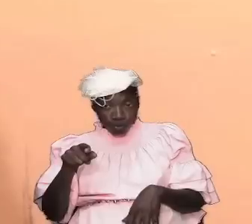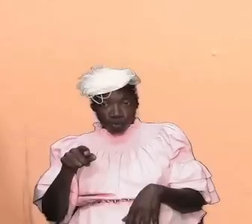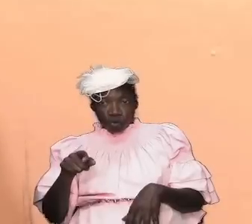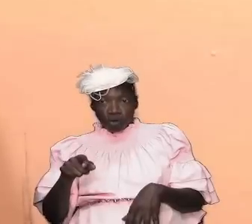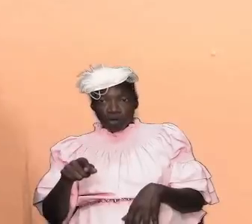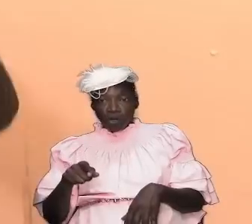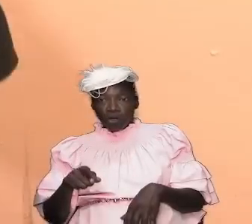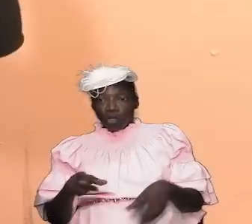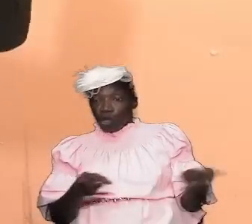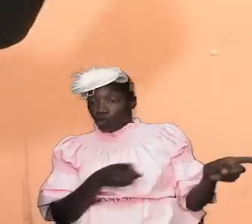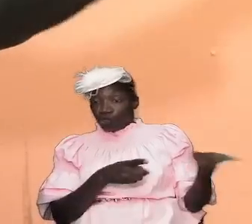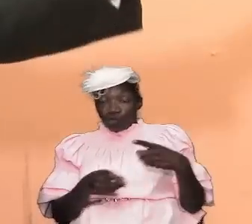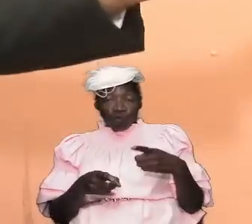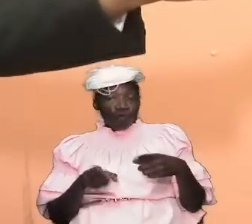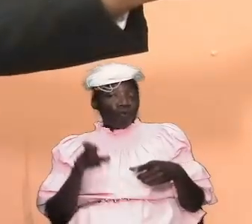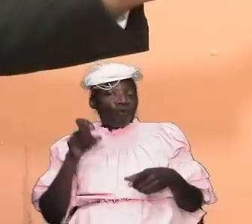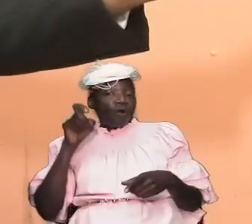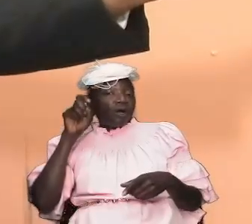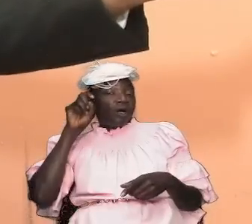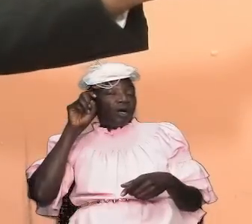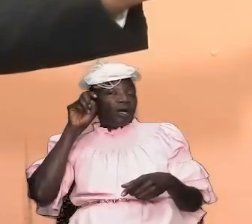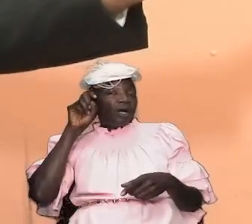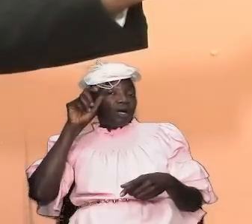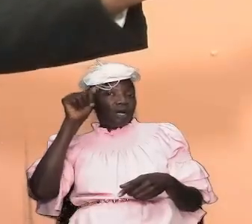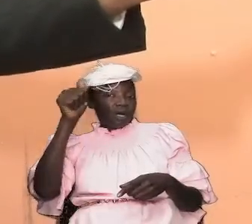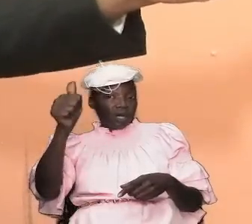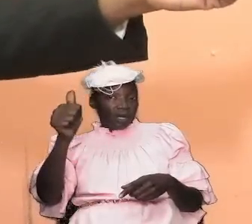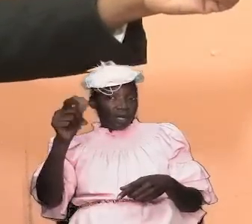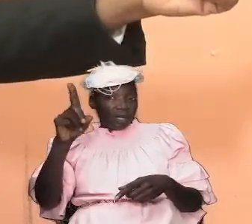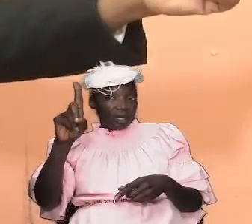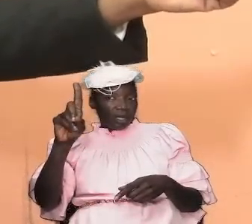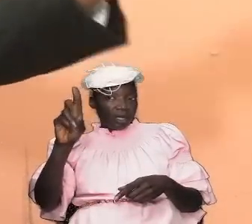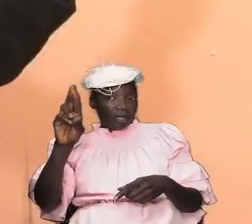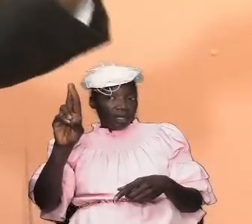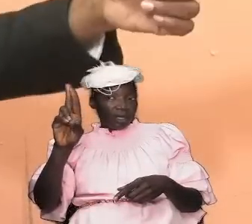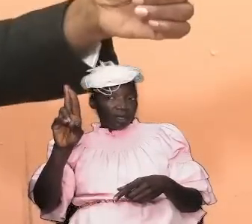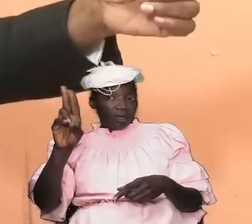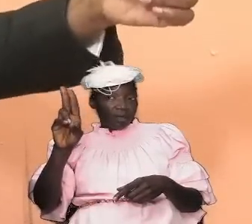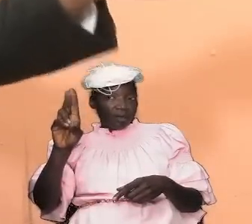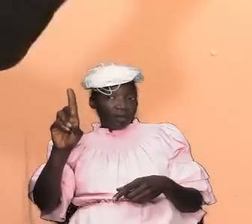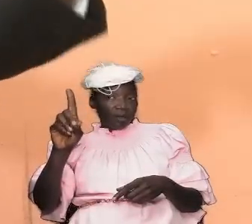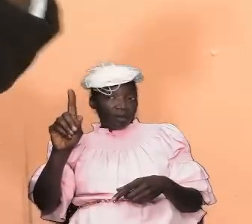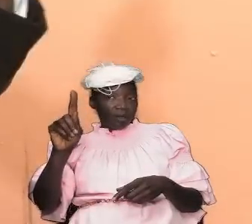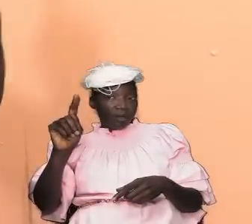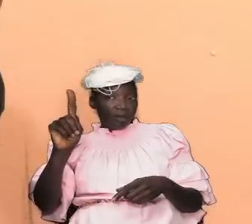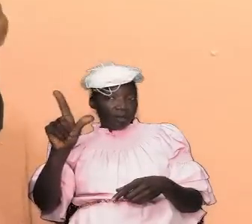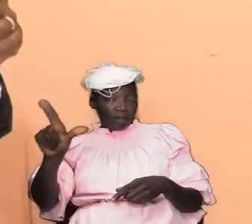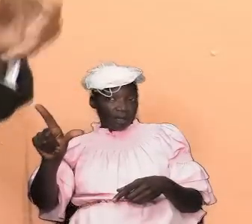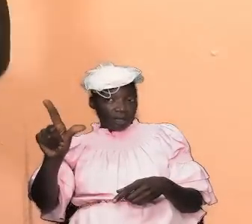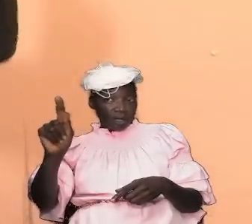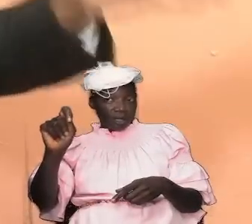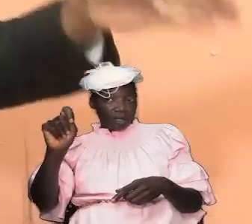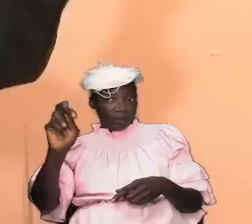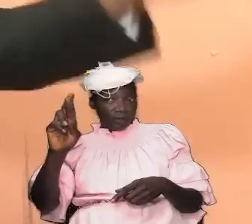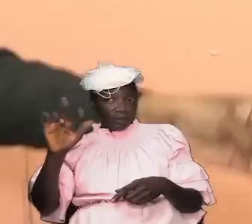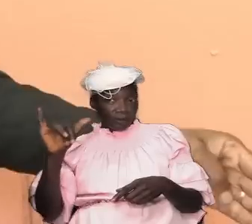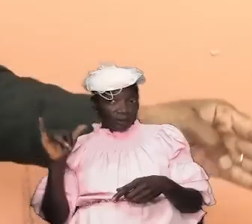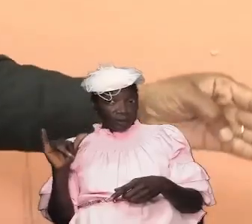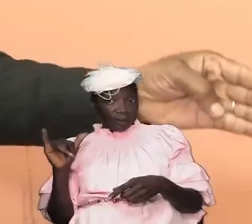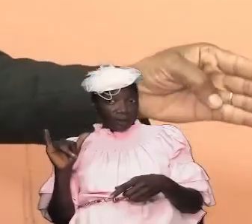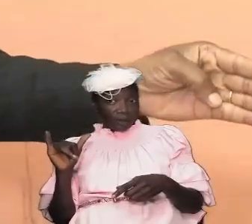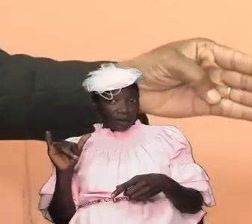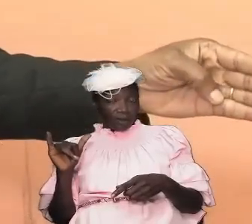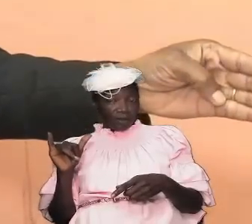so that whereas in the old testament under the law written under a stone that was in the